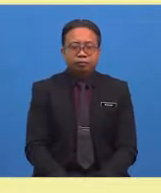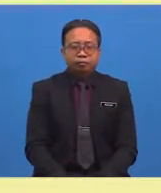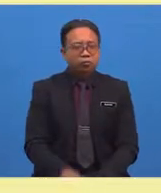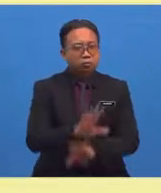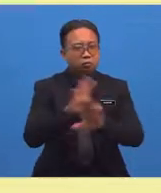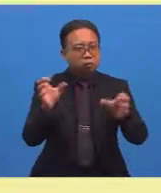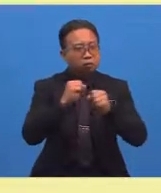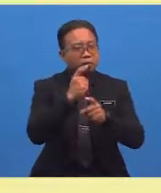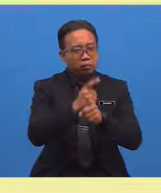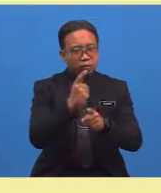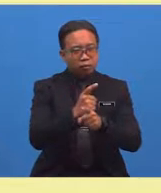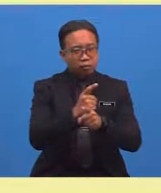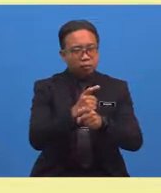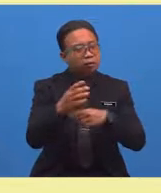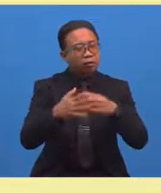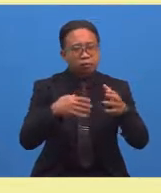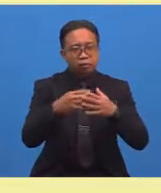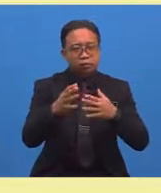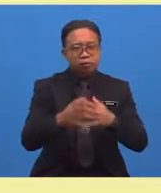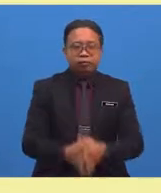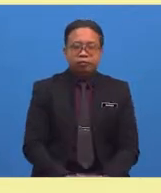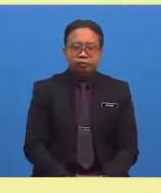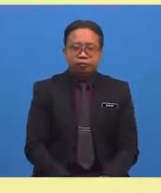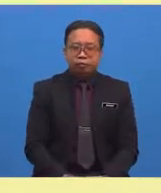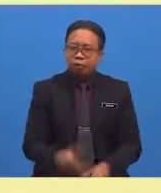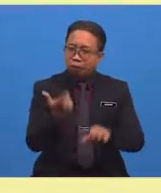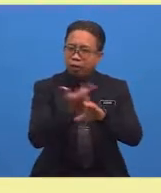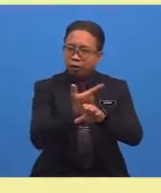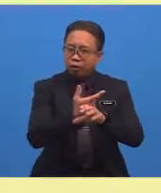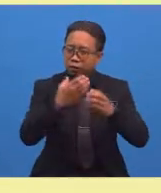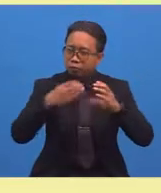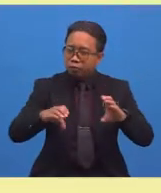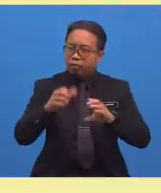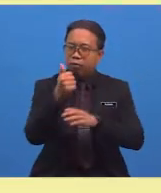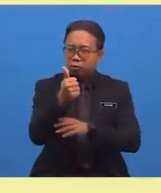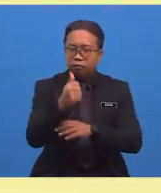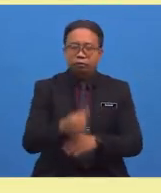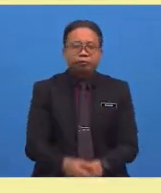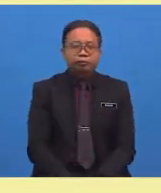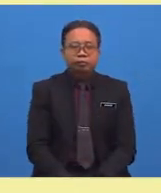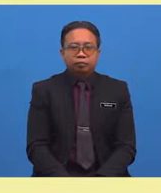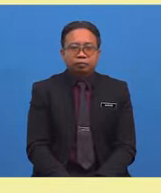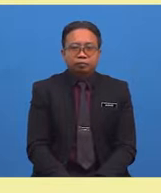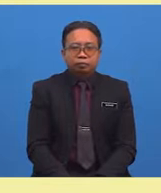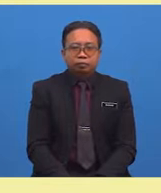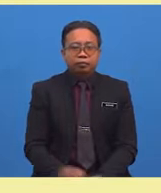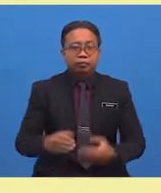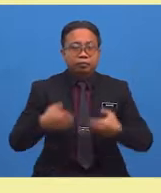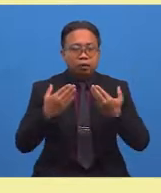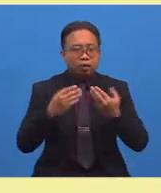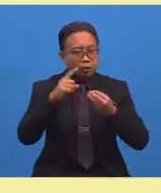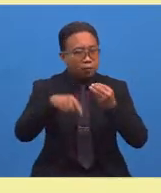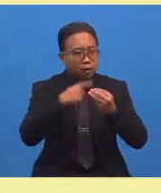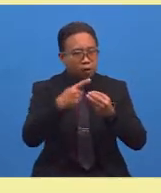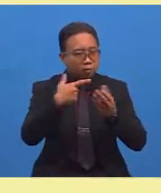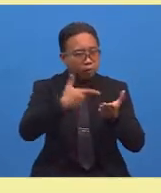it right, it is alright. Practice makes perfect. How about another one?